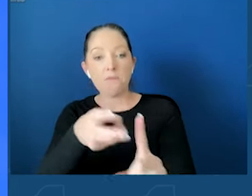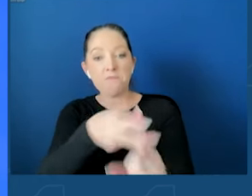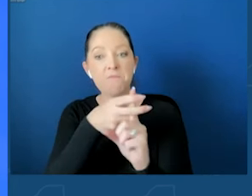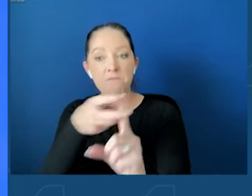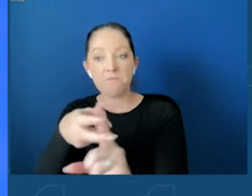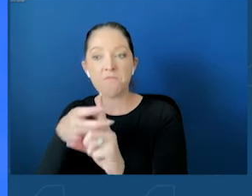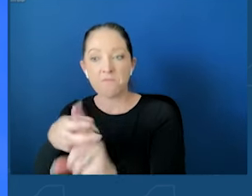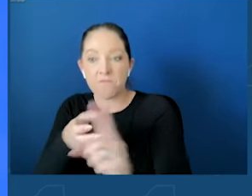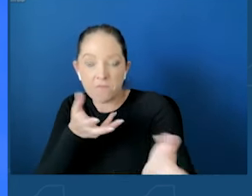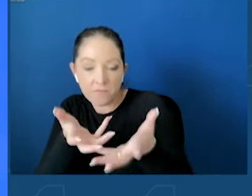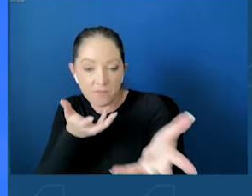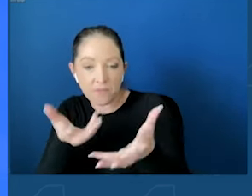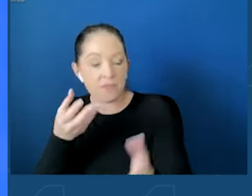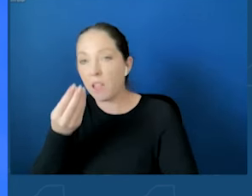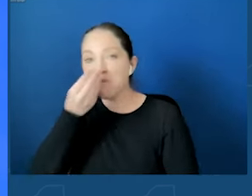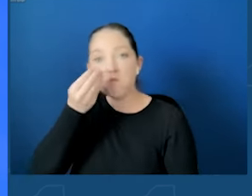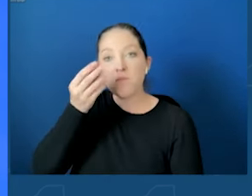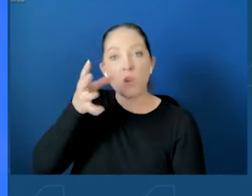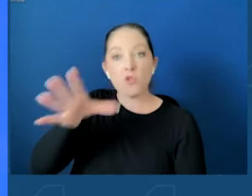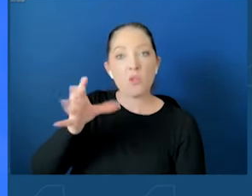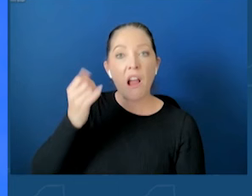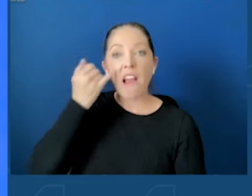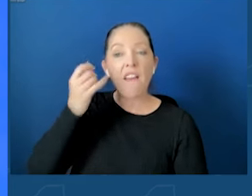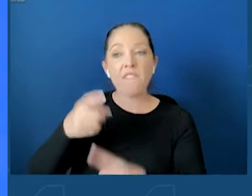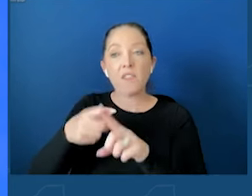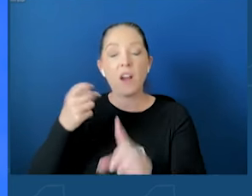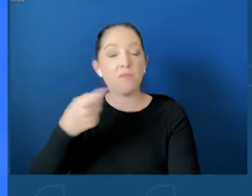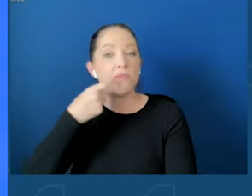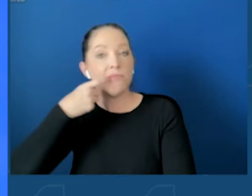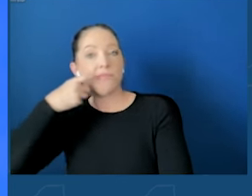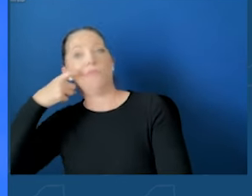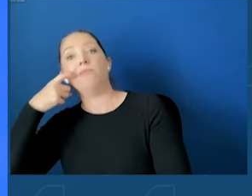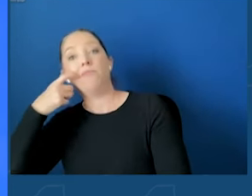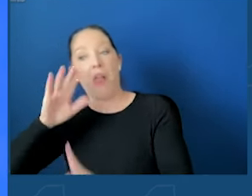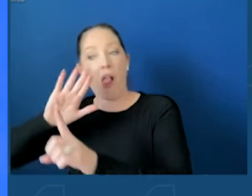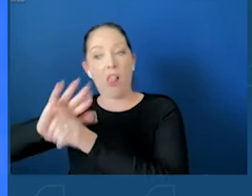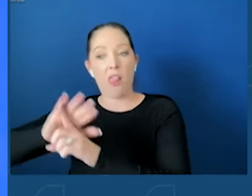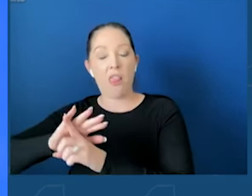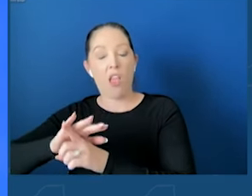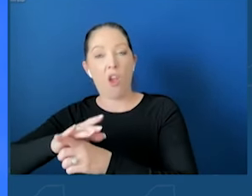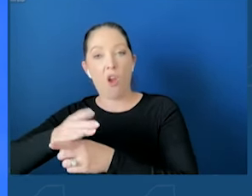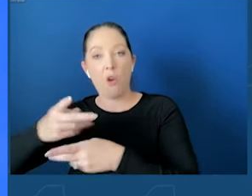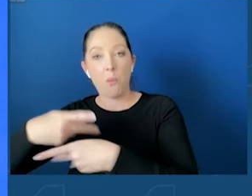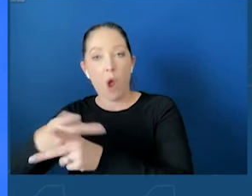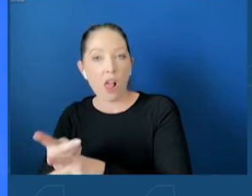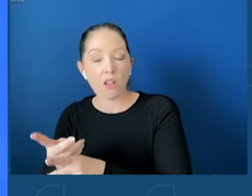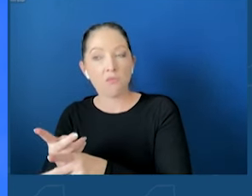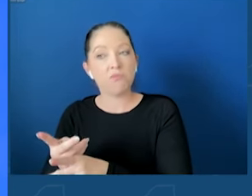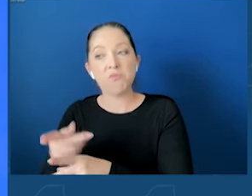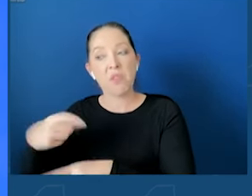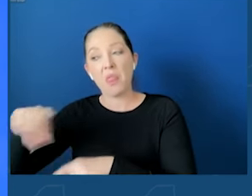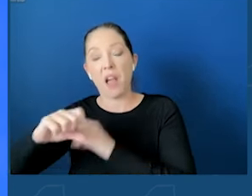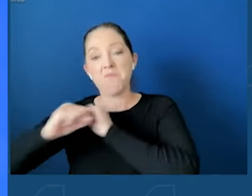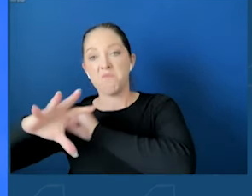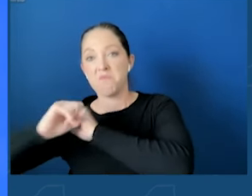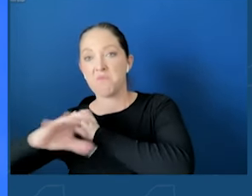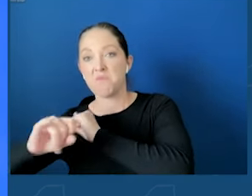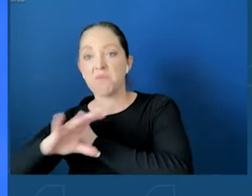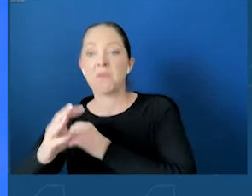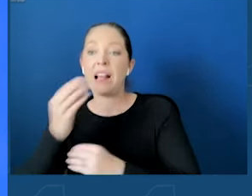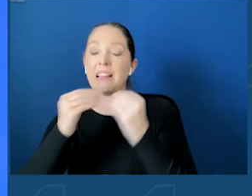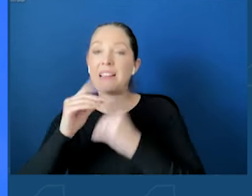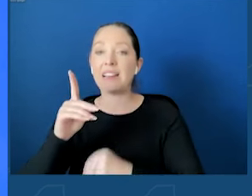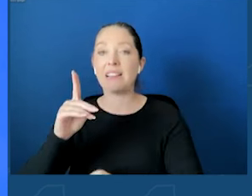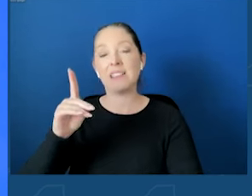engagement comes from addicting children to their product and pushing harmful material from eating disorder to suicide